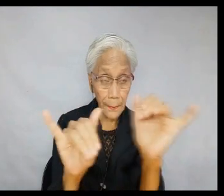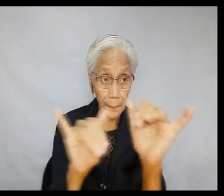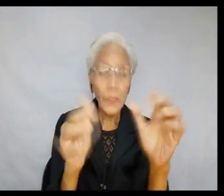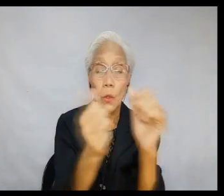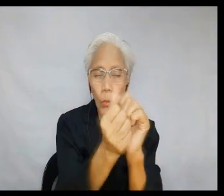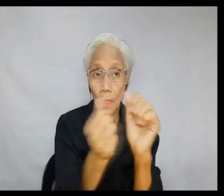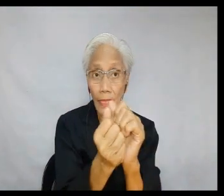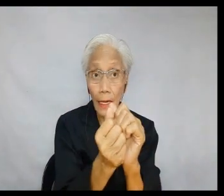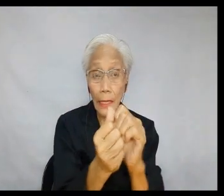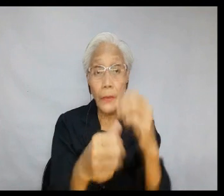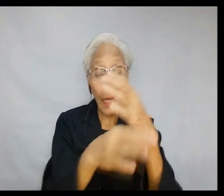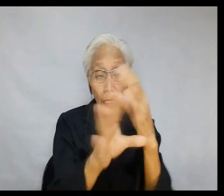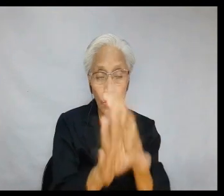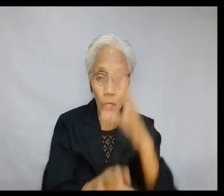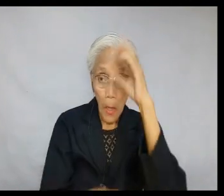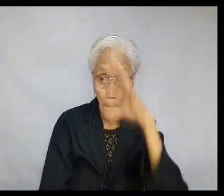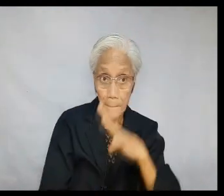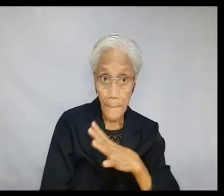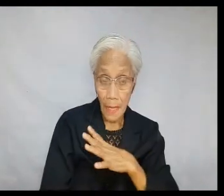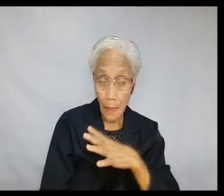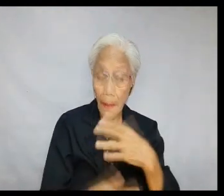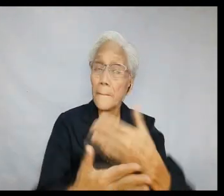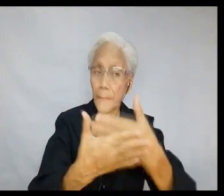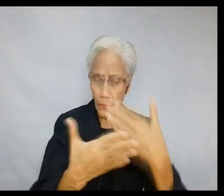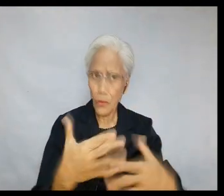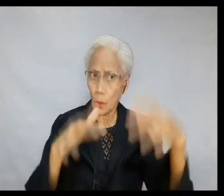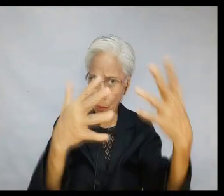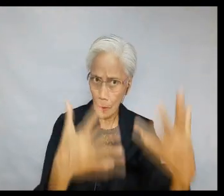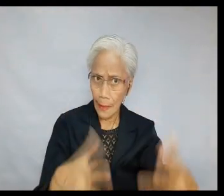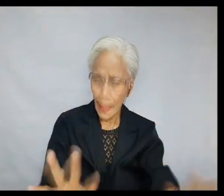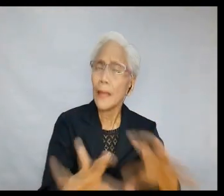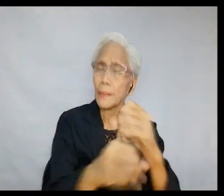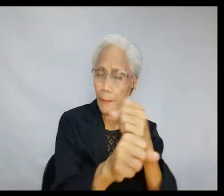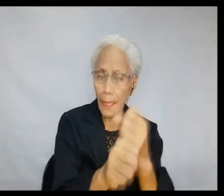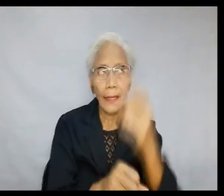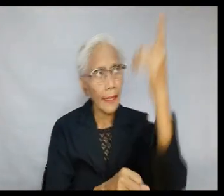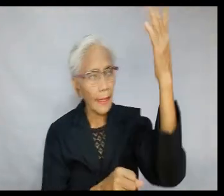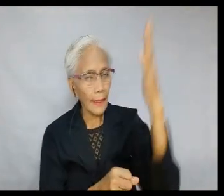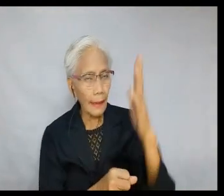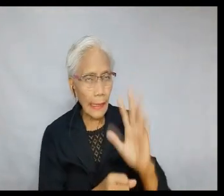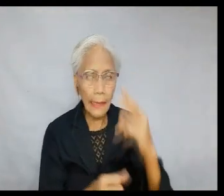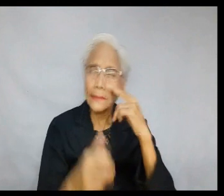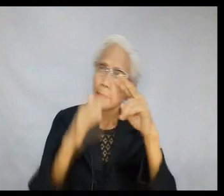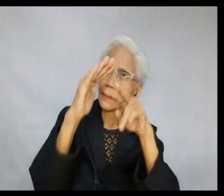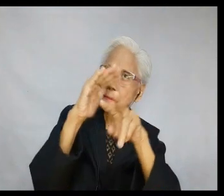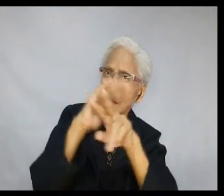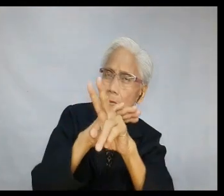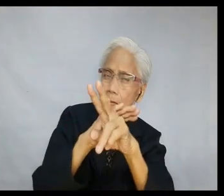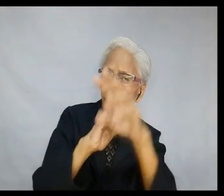15. The same is true, therefore, with the creation of man. 16. Before man ever existed,